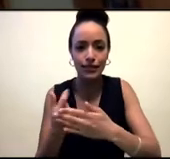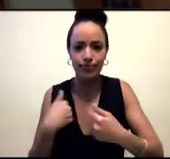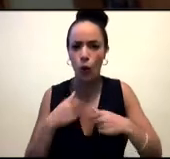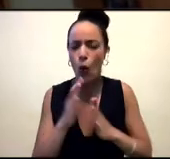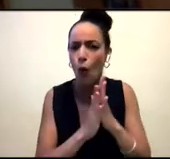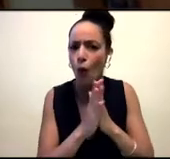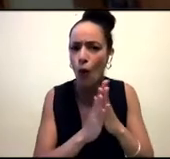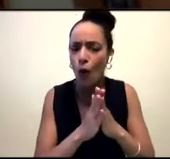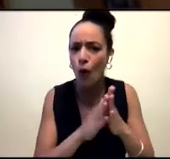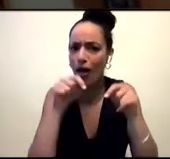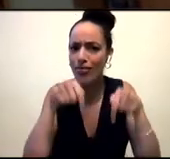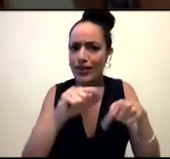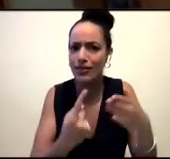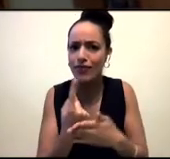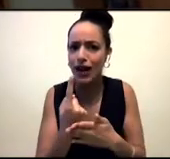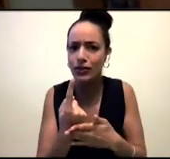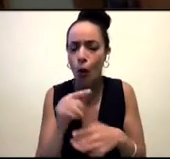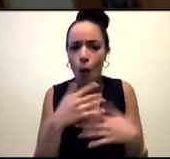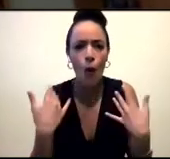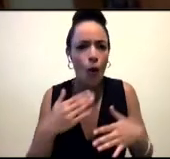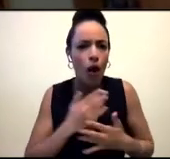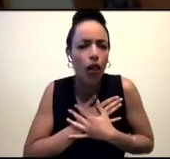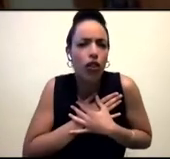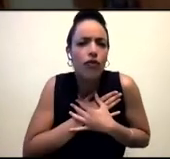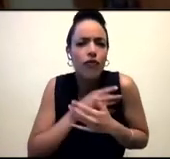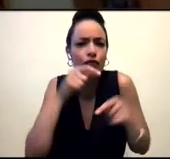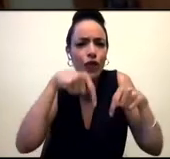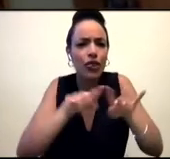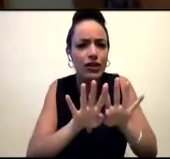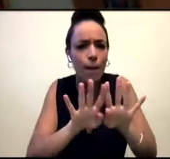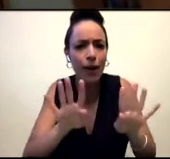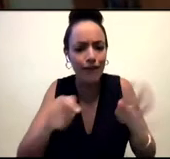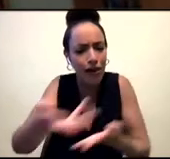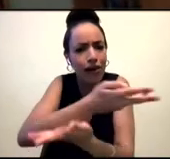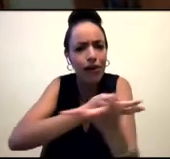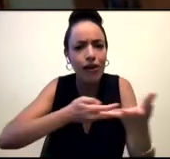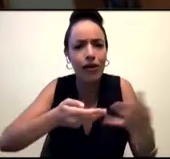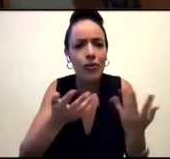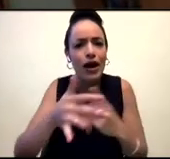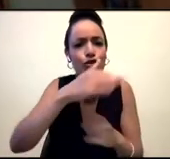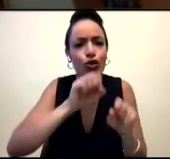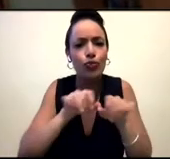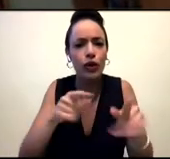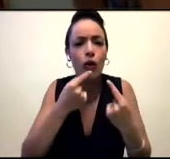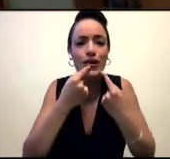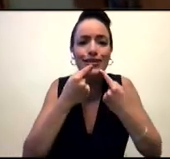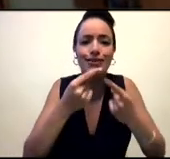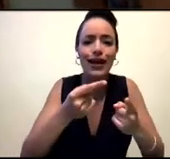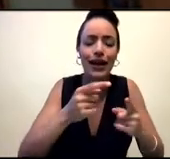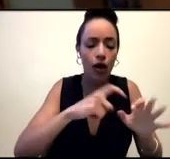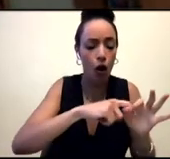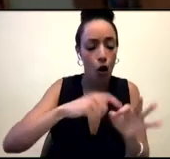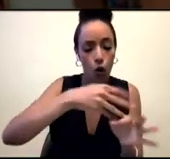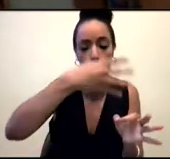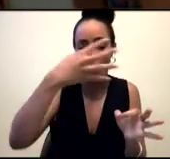so much love coming at this panel on our social media on telling queer and trans Muslim stories.